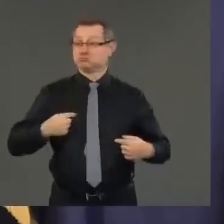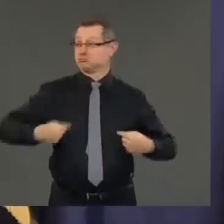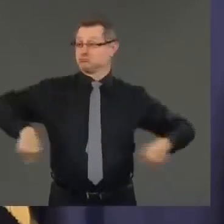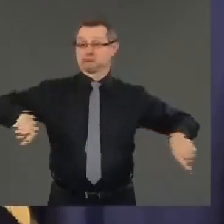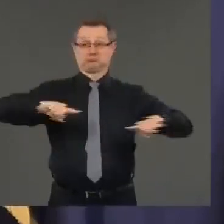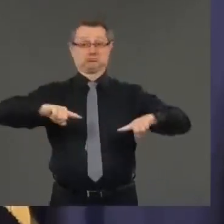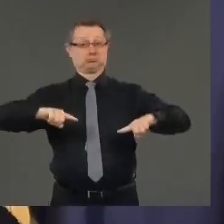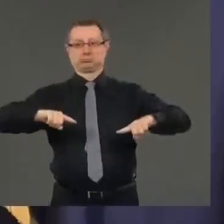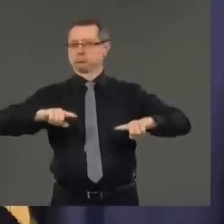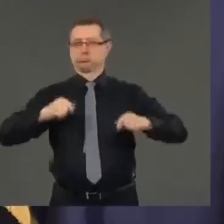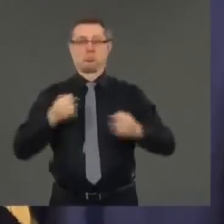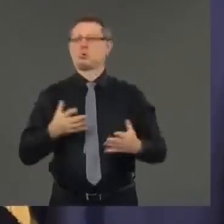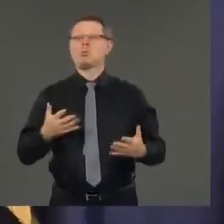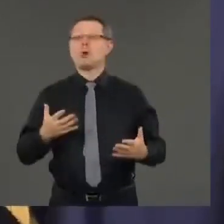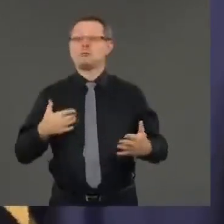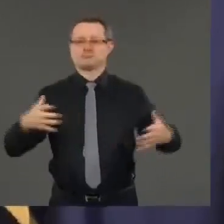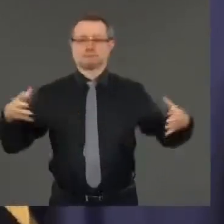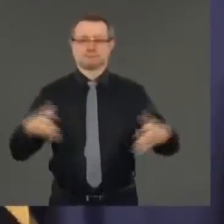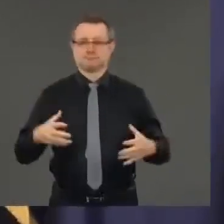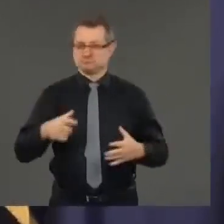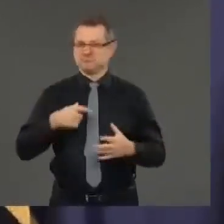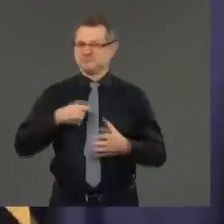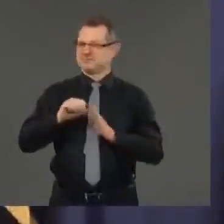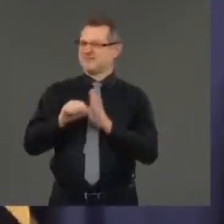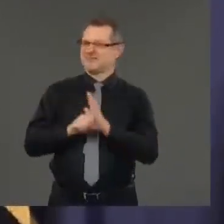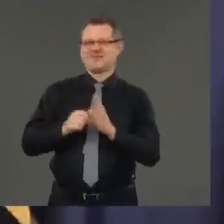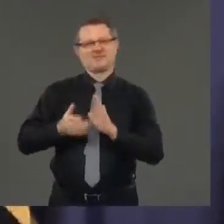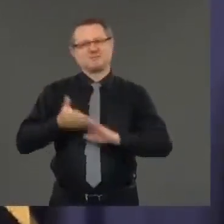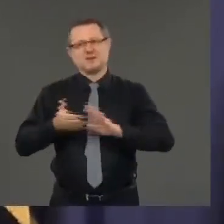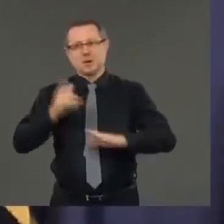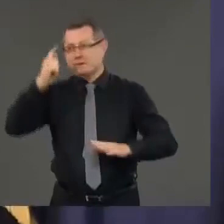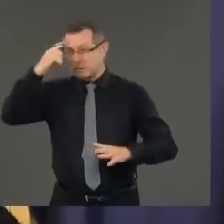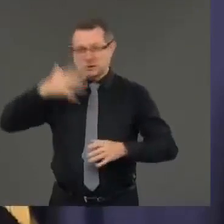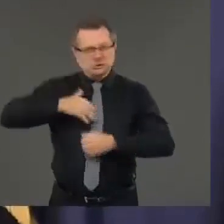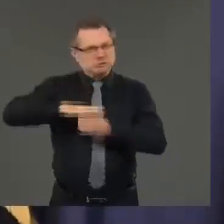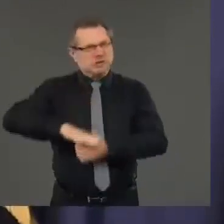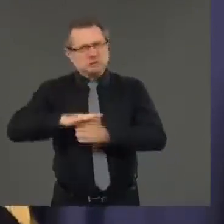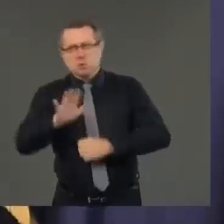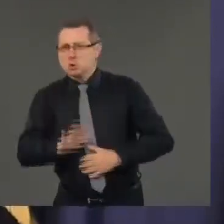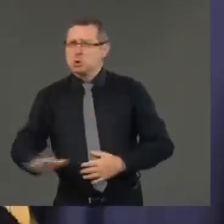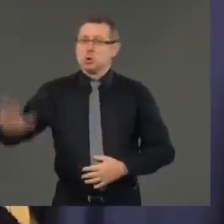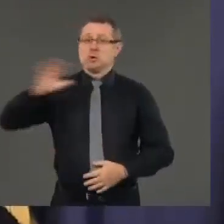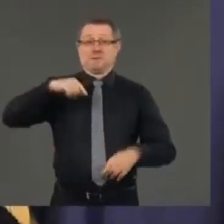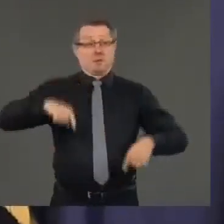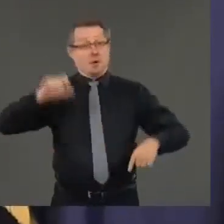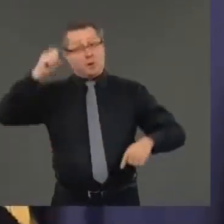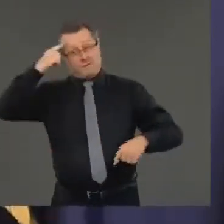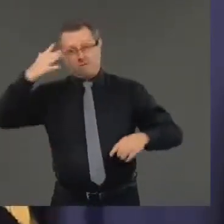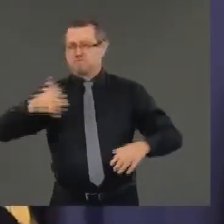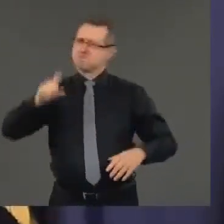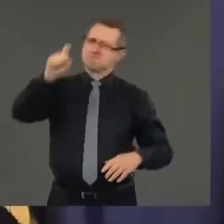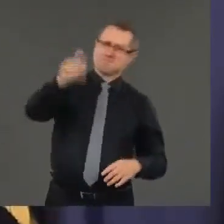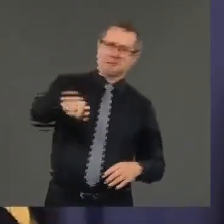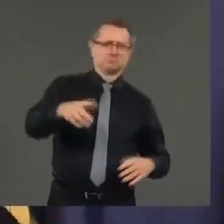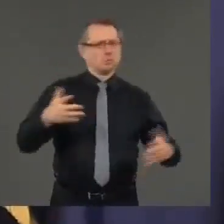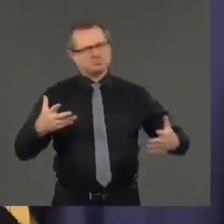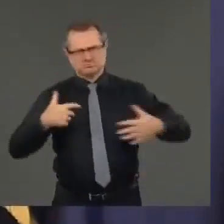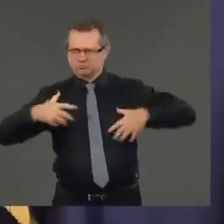government had to perform it was not about just talking right it was not about rhetoric